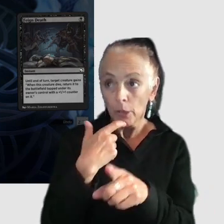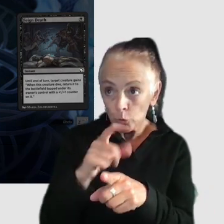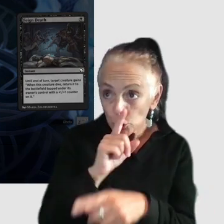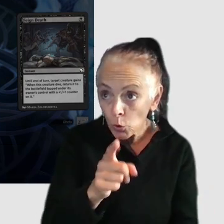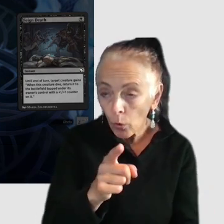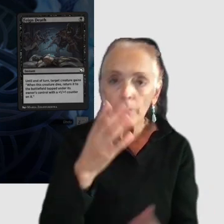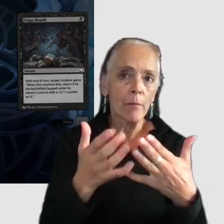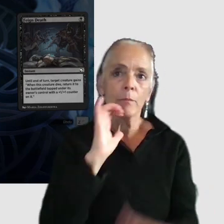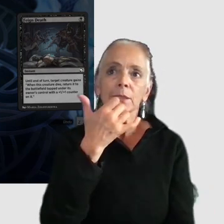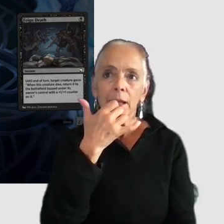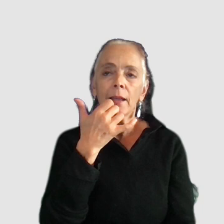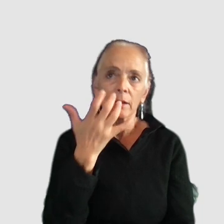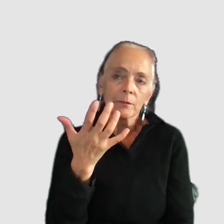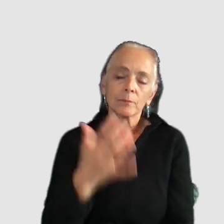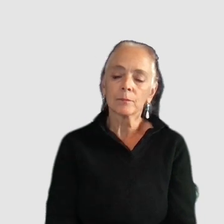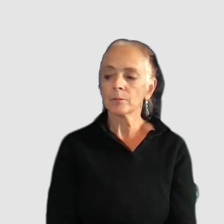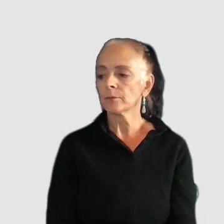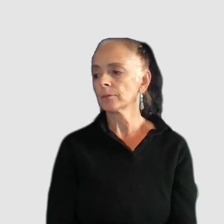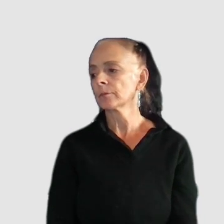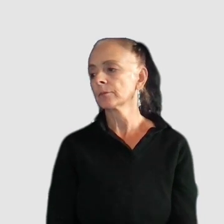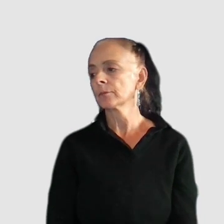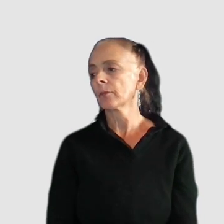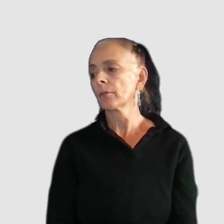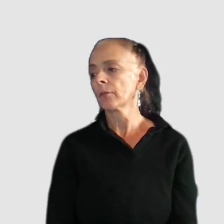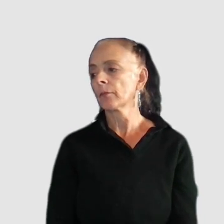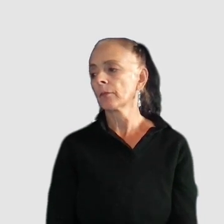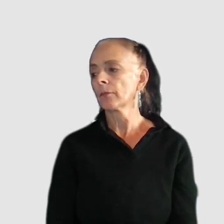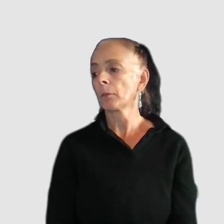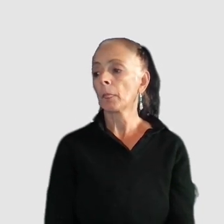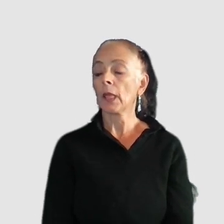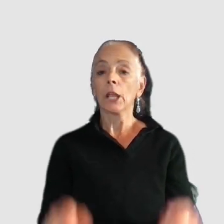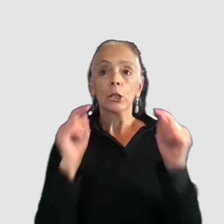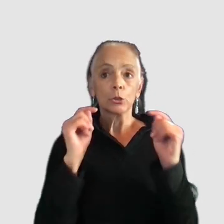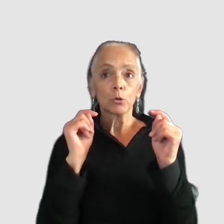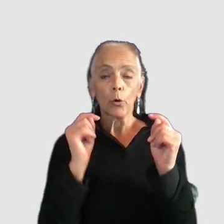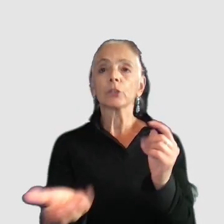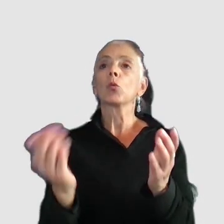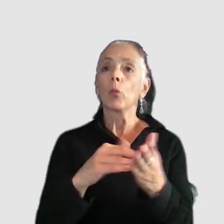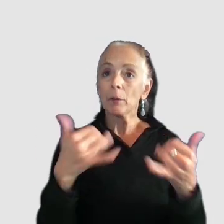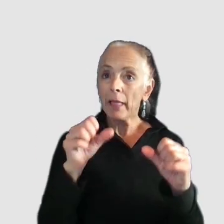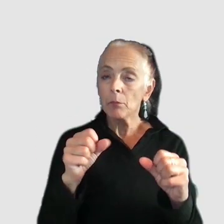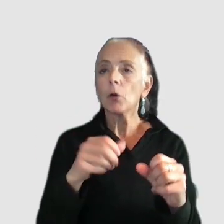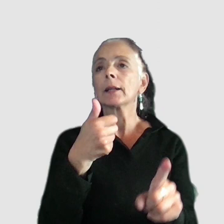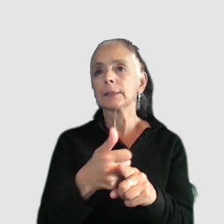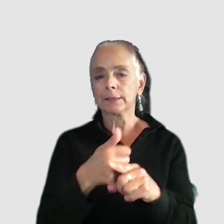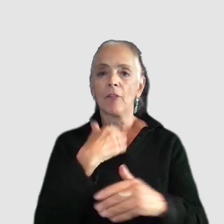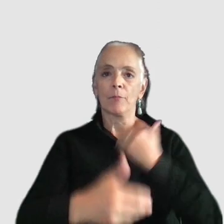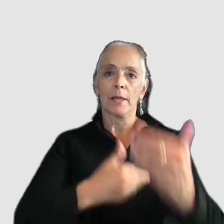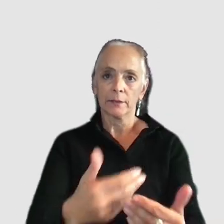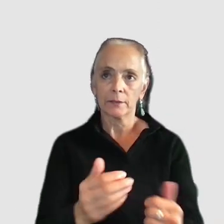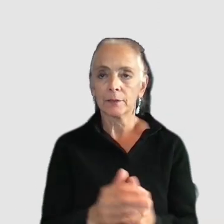that by mistake so that's really cool too tutorials that are replayable and self-paced so obviously structured